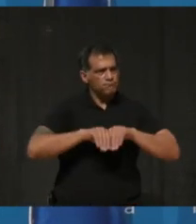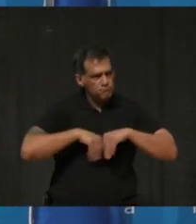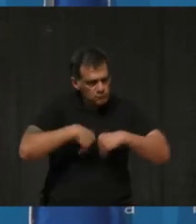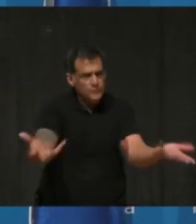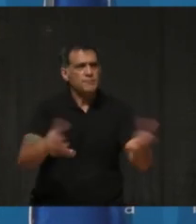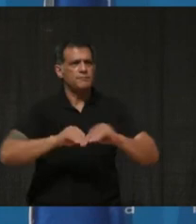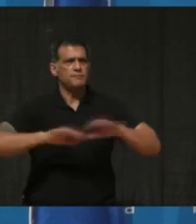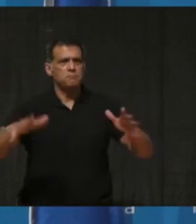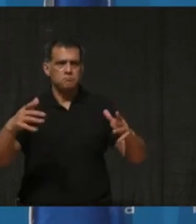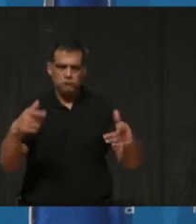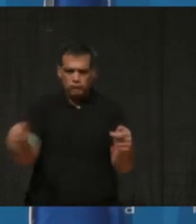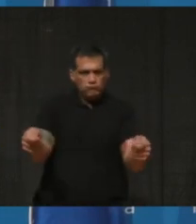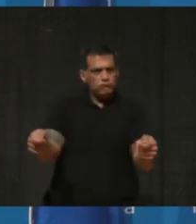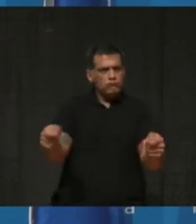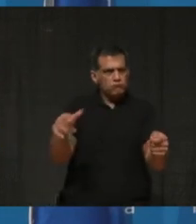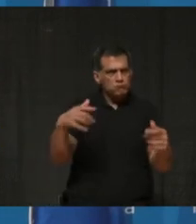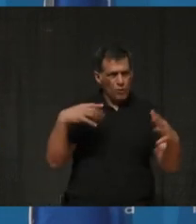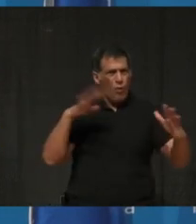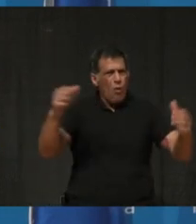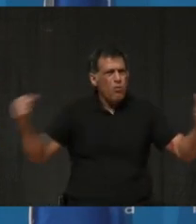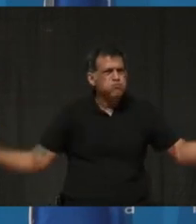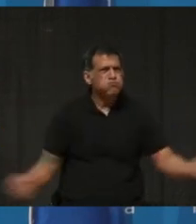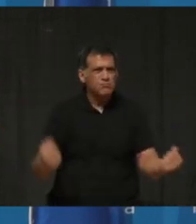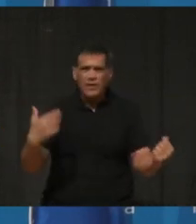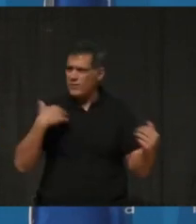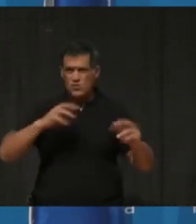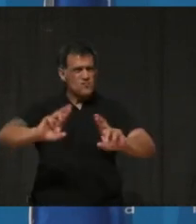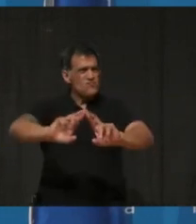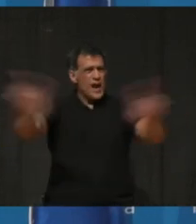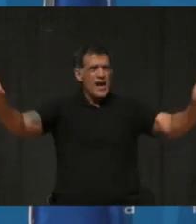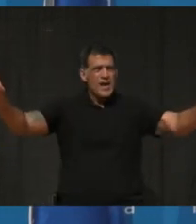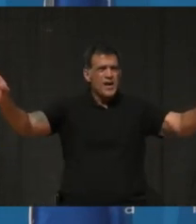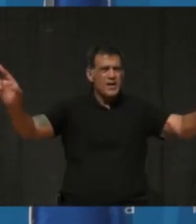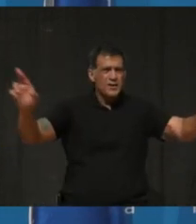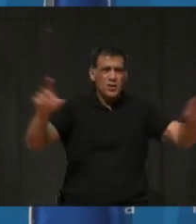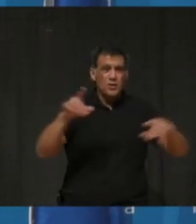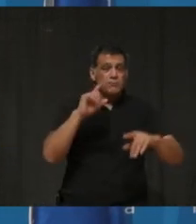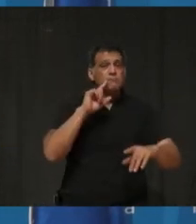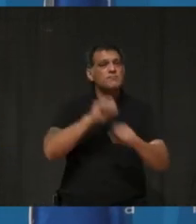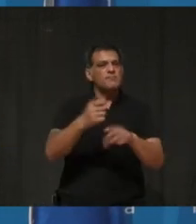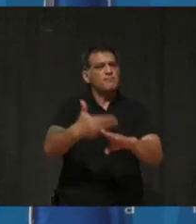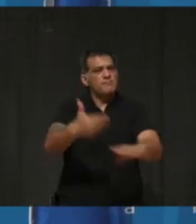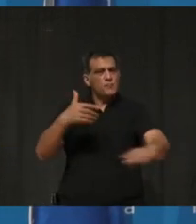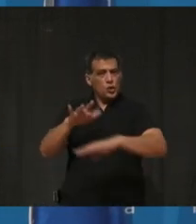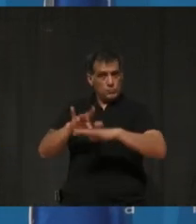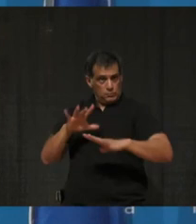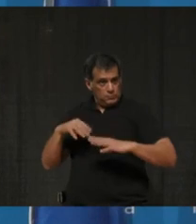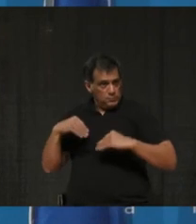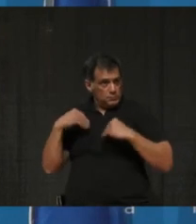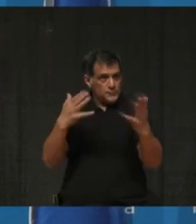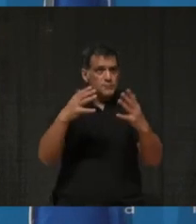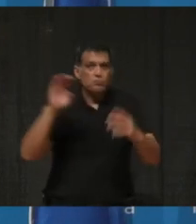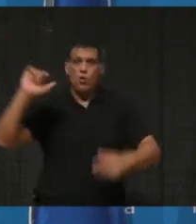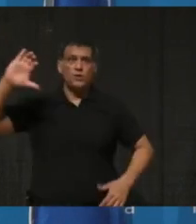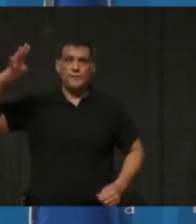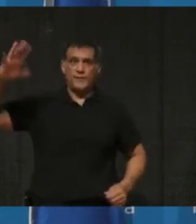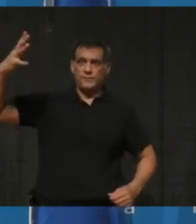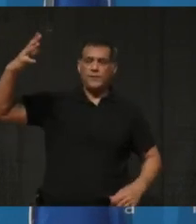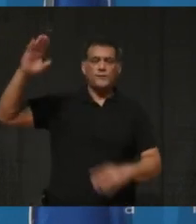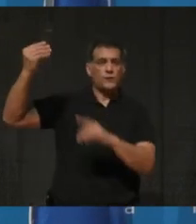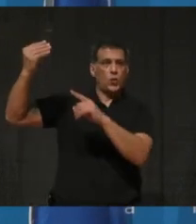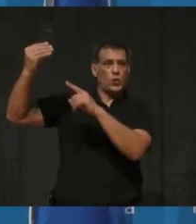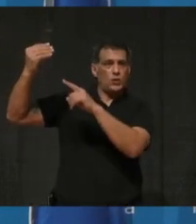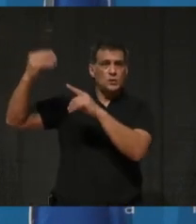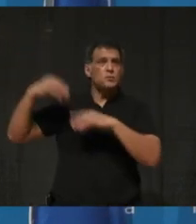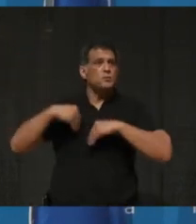if they have the supply rolling out vaccine for the elderly population earlier and maybe also targeting hotspot neighborhoods first?